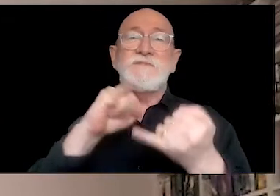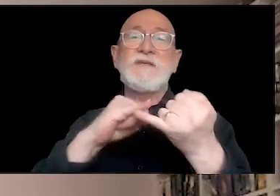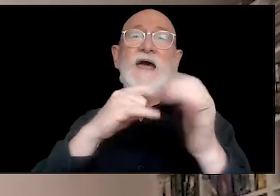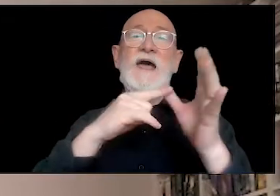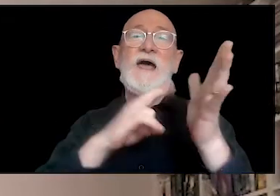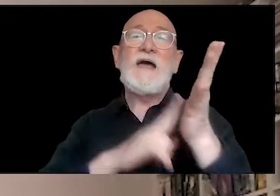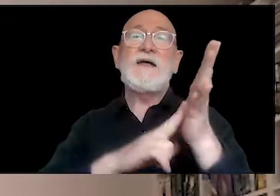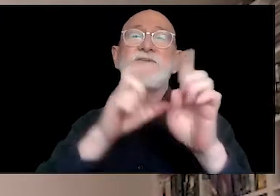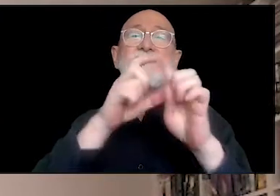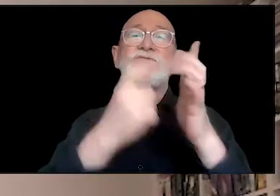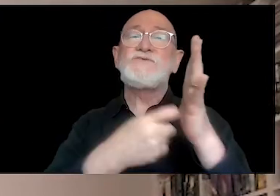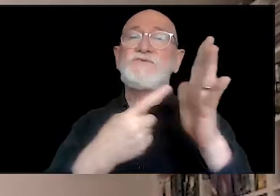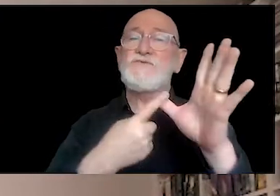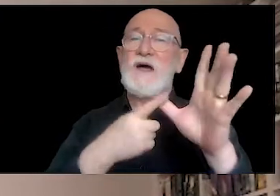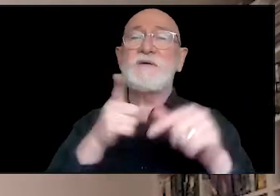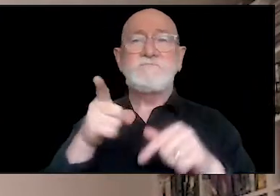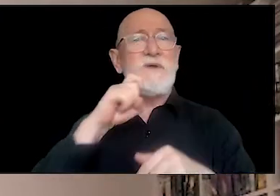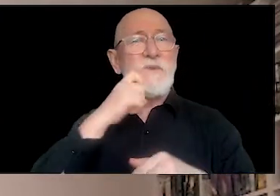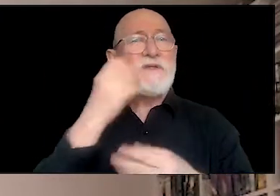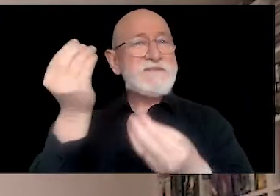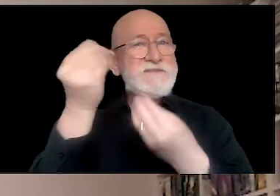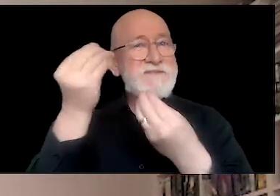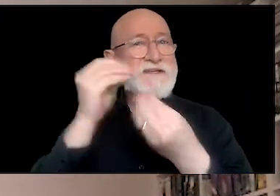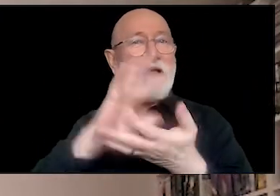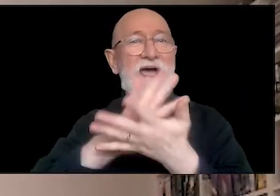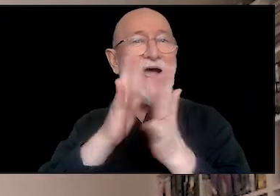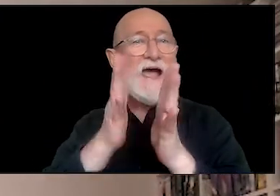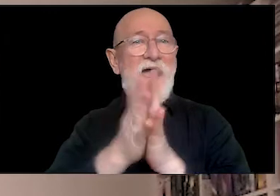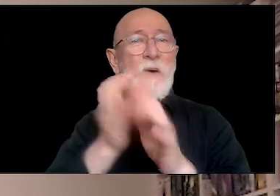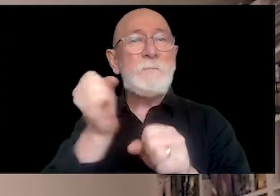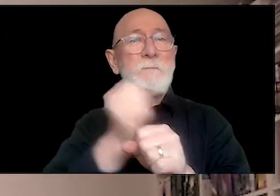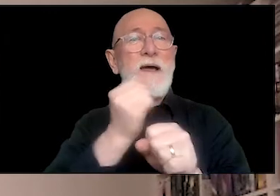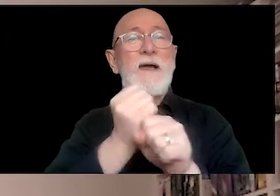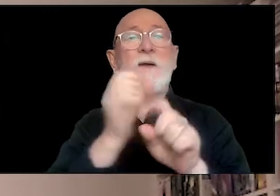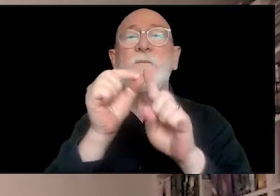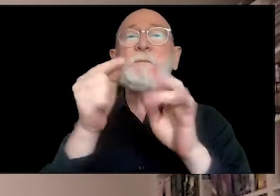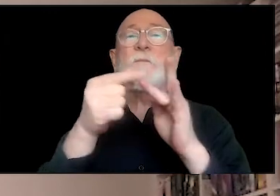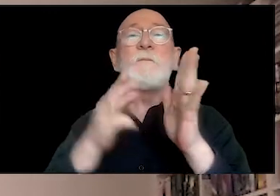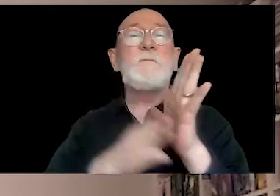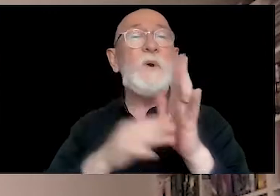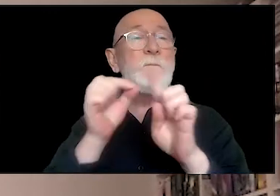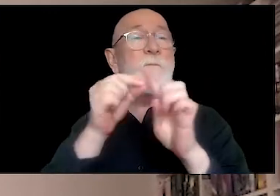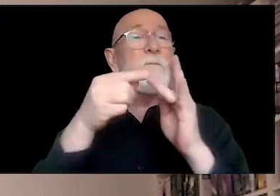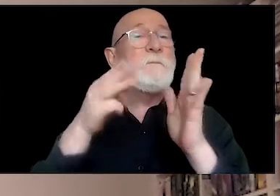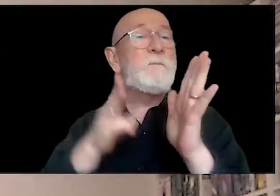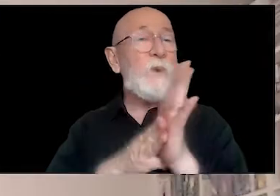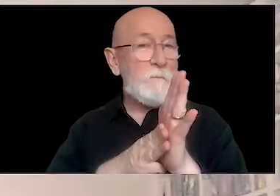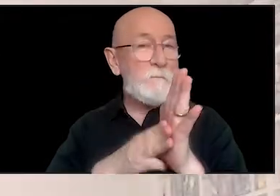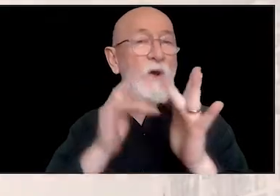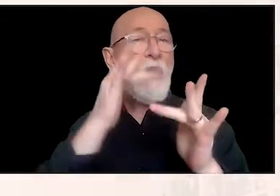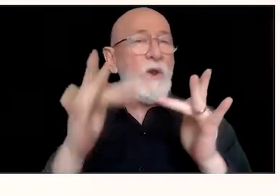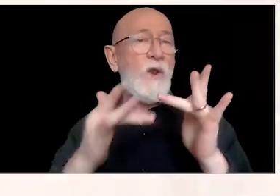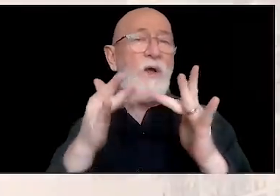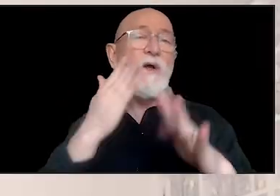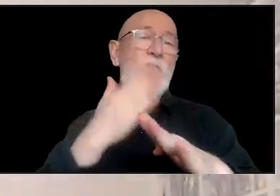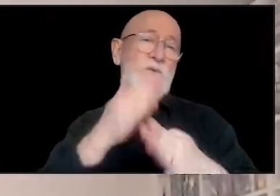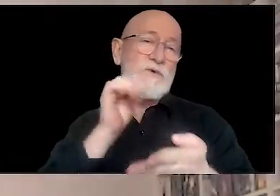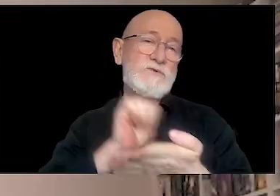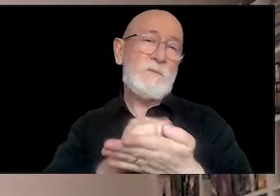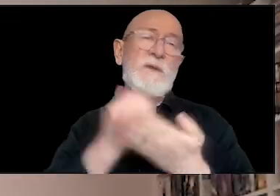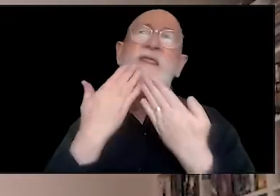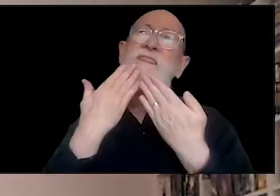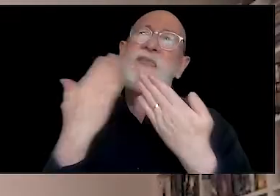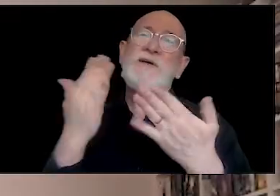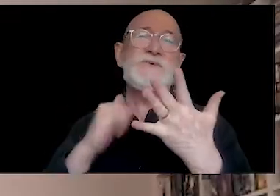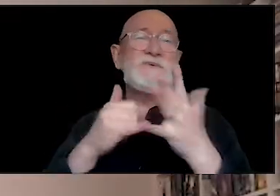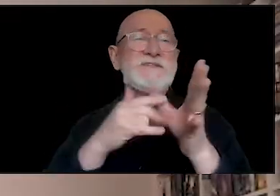with an online workshop. Thank you Sandra for being so generous with your time and putting this video together. In addition